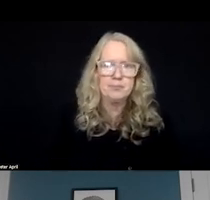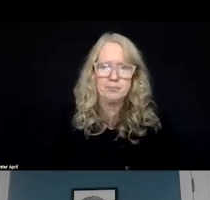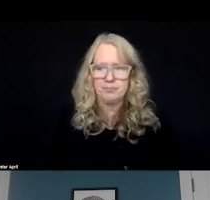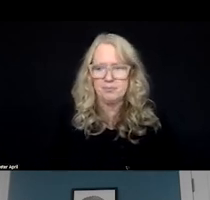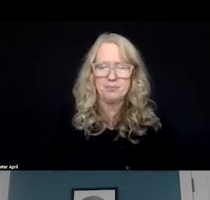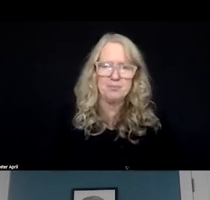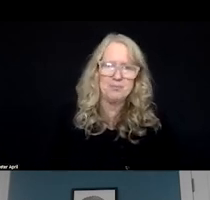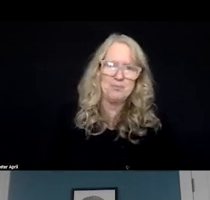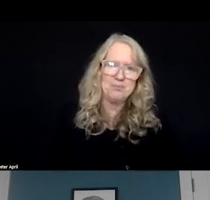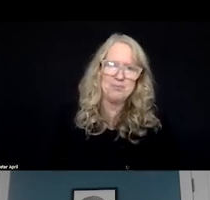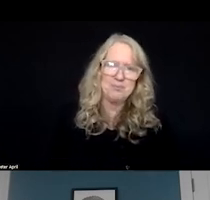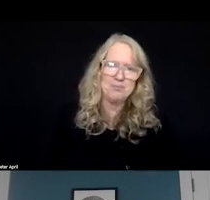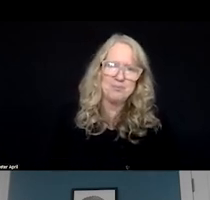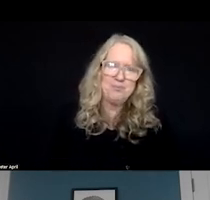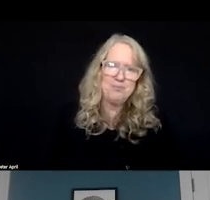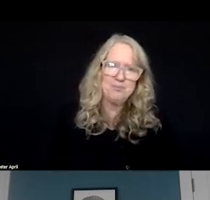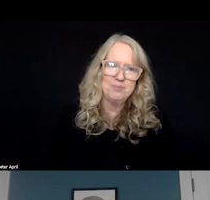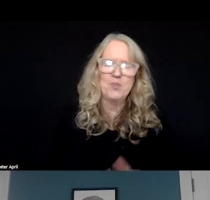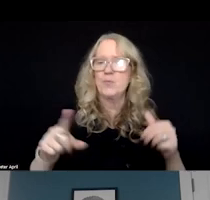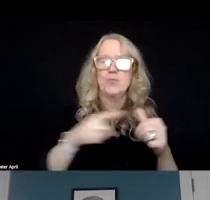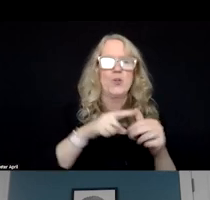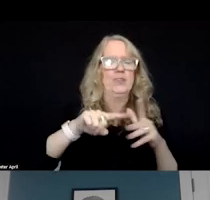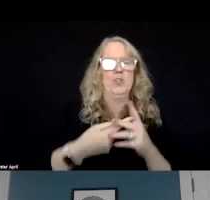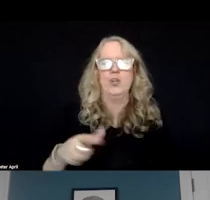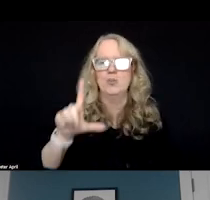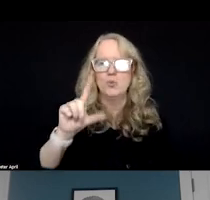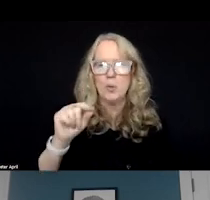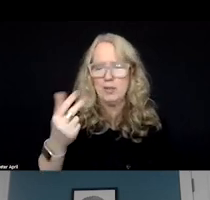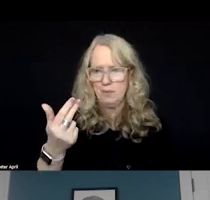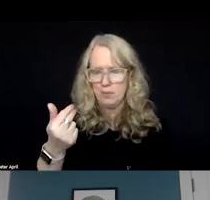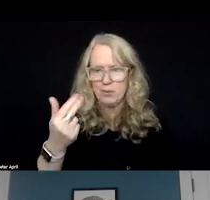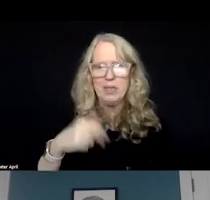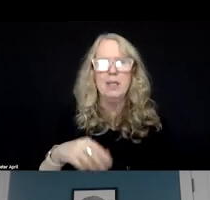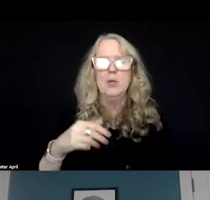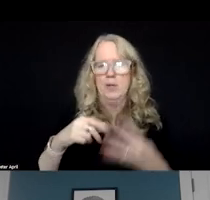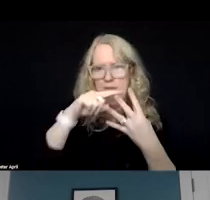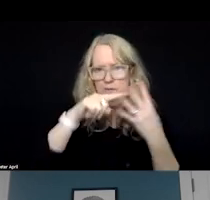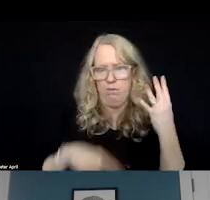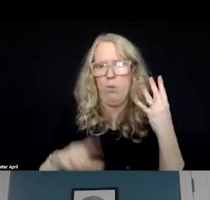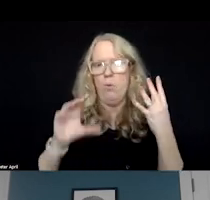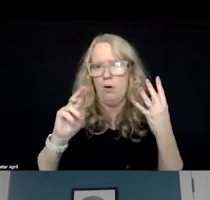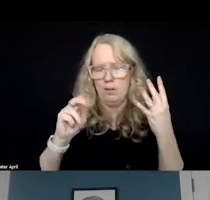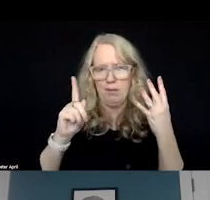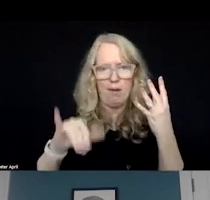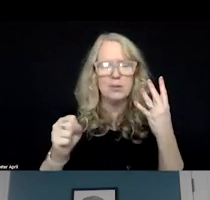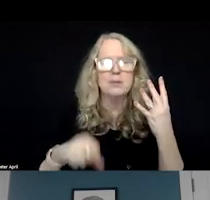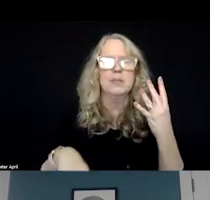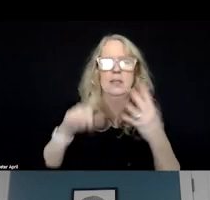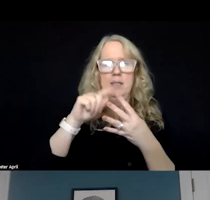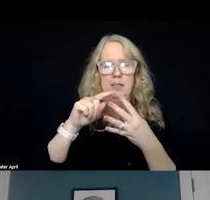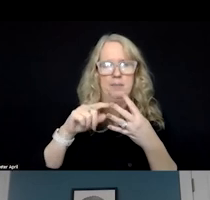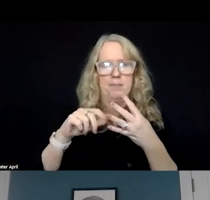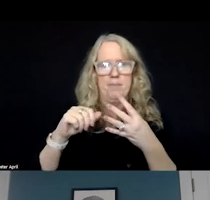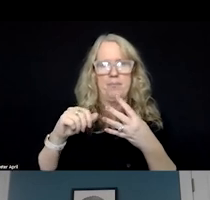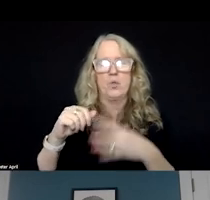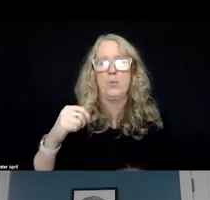All right. So, where we started in 2013 is we covered four counties. And we had three